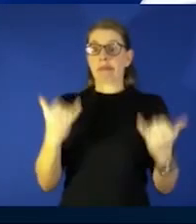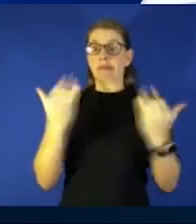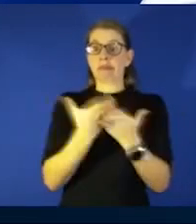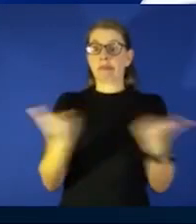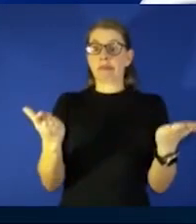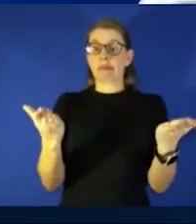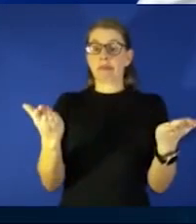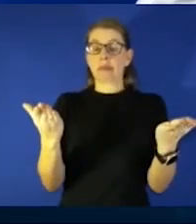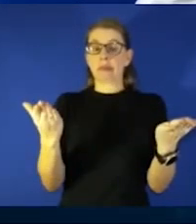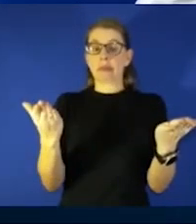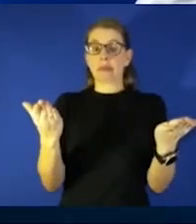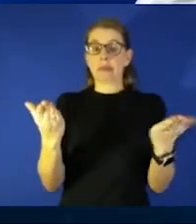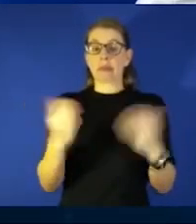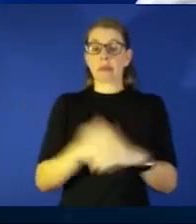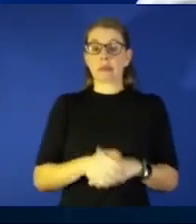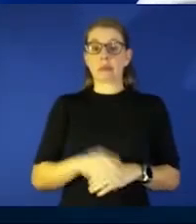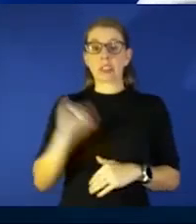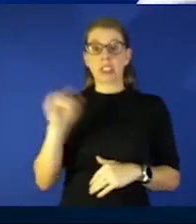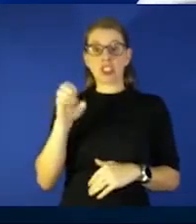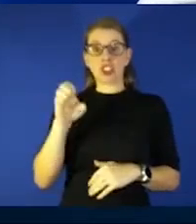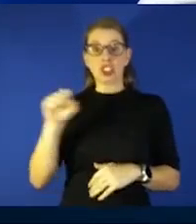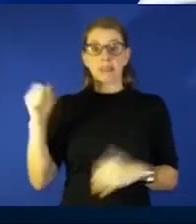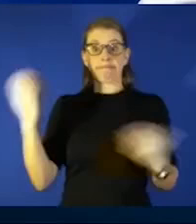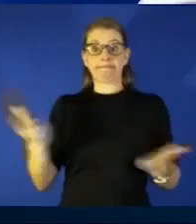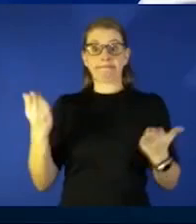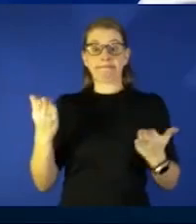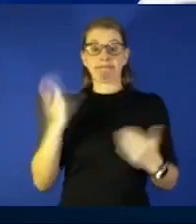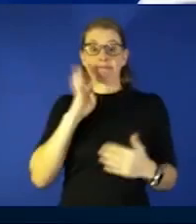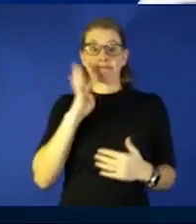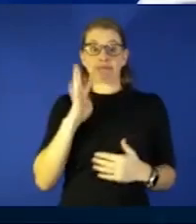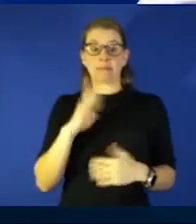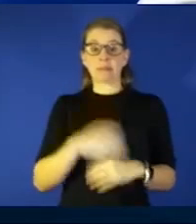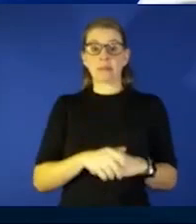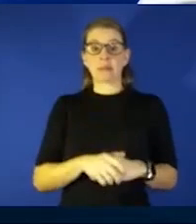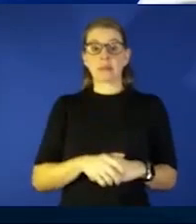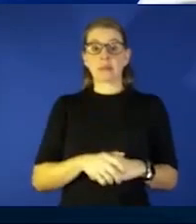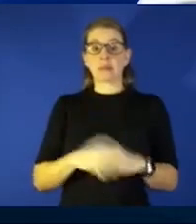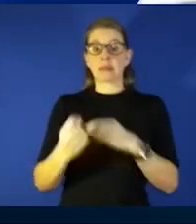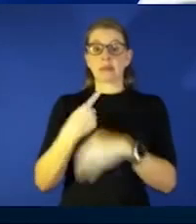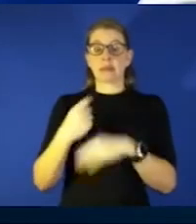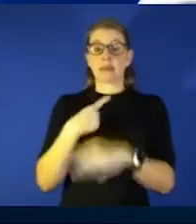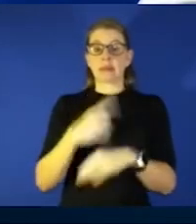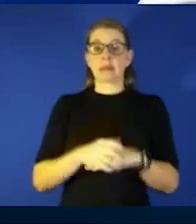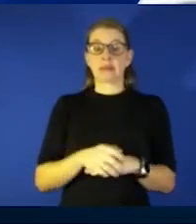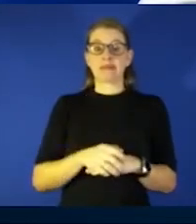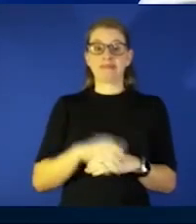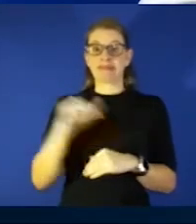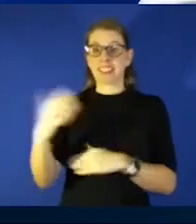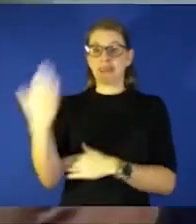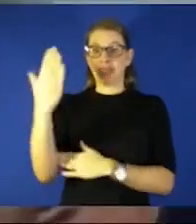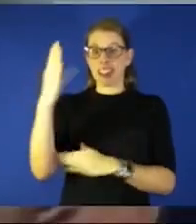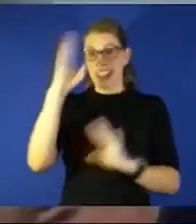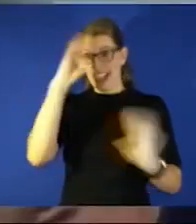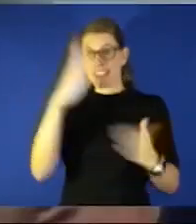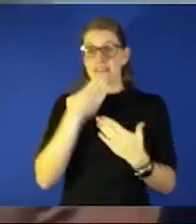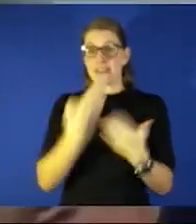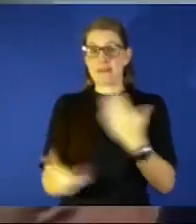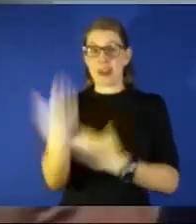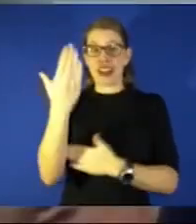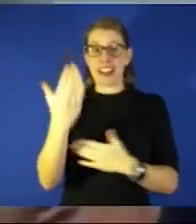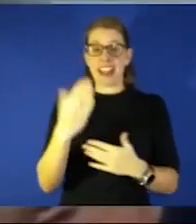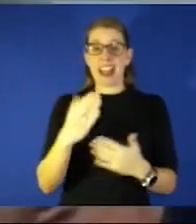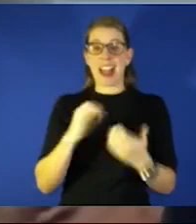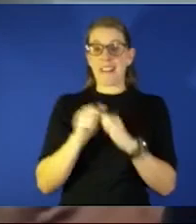I do have some that were sent in good morning to you good morning how are you I'm good